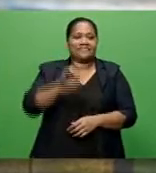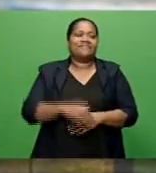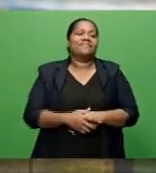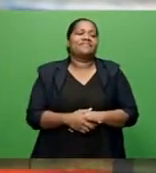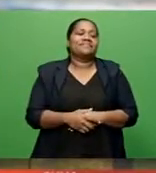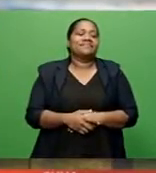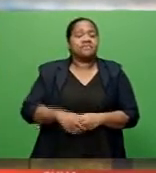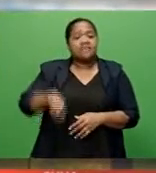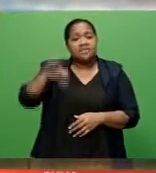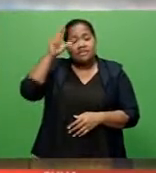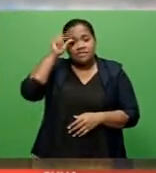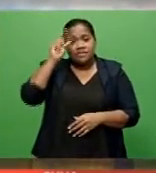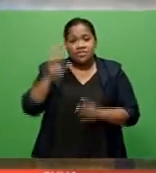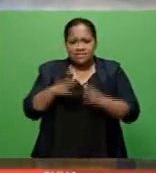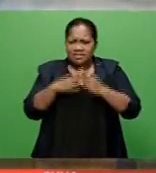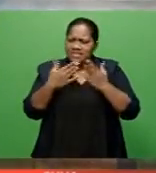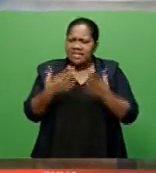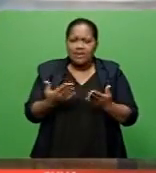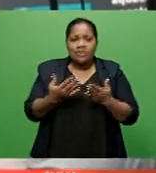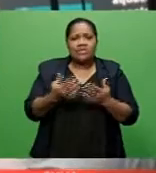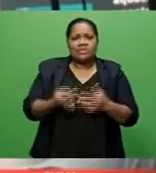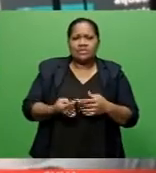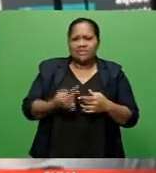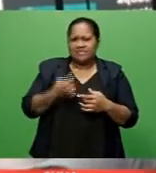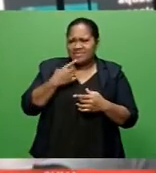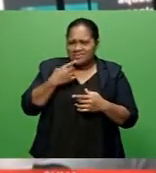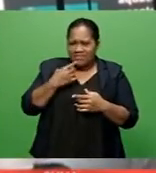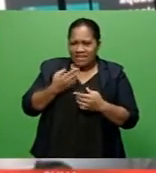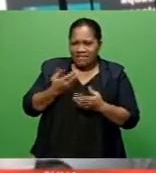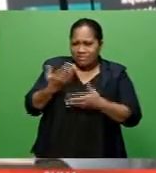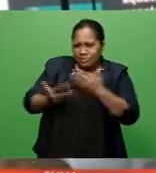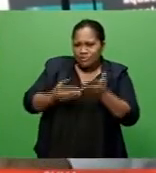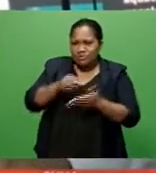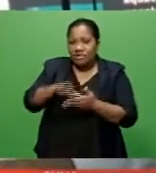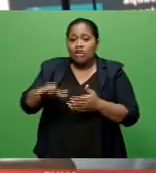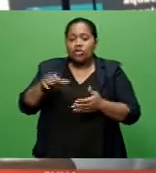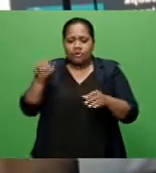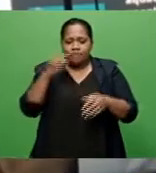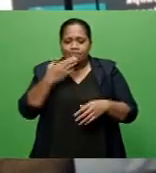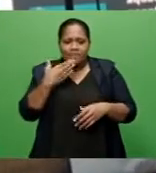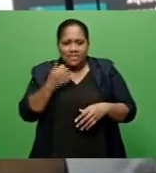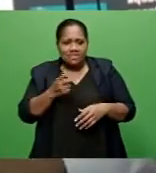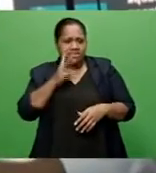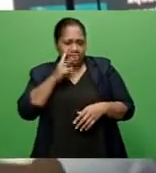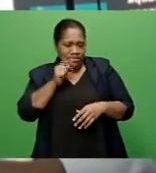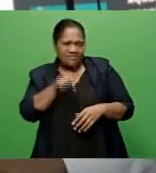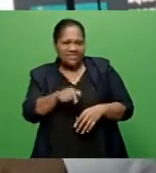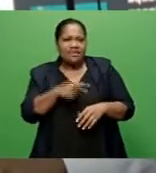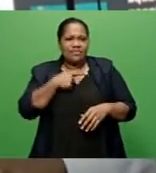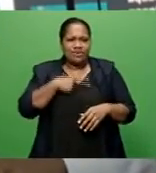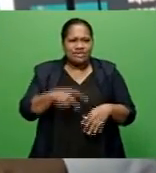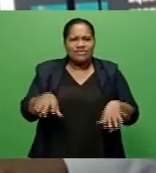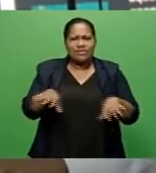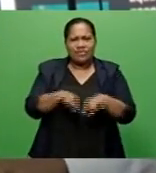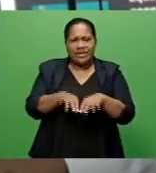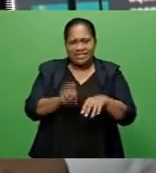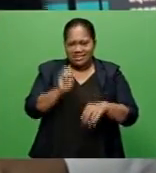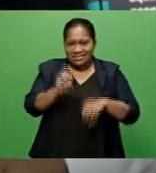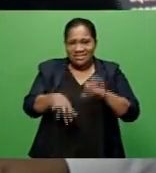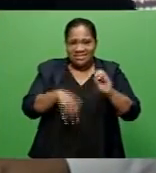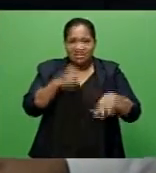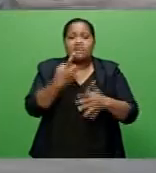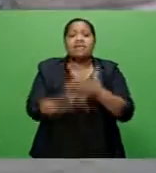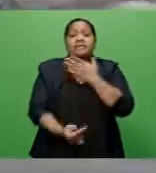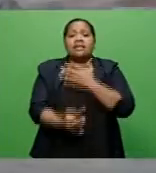Fijians are being urged to relook at the amount of waste and litter they produce as this sometimes ends up into rivers, lakes,